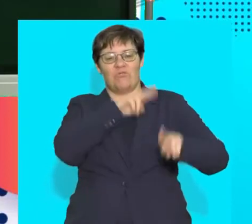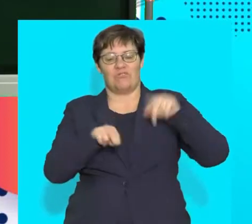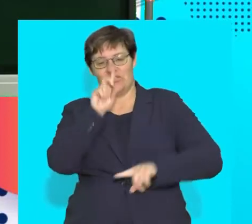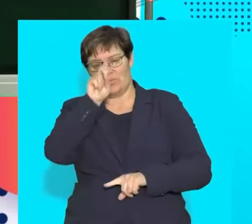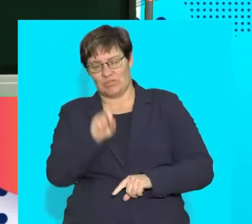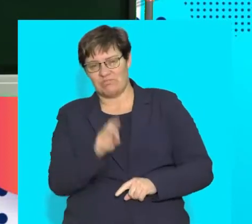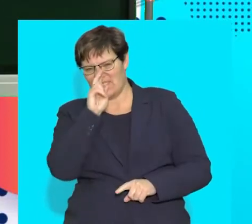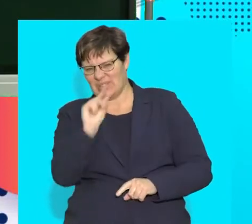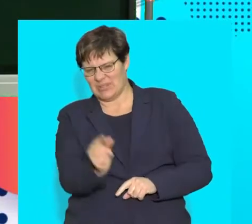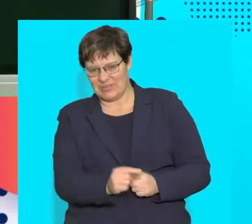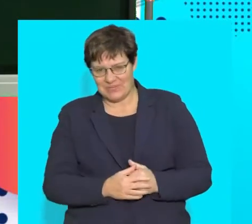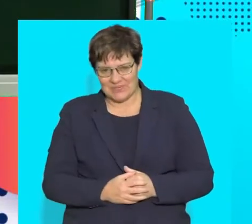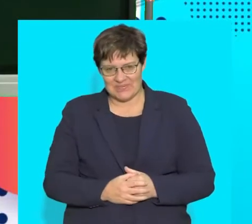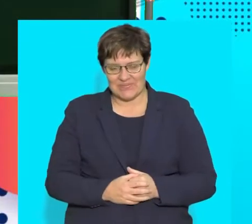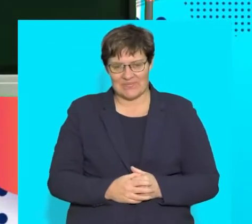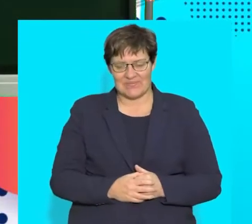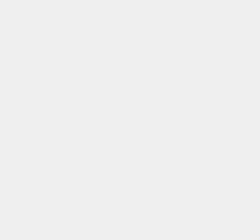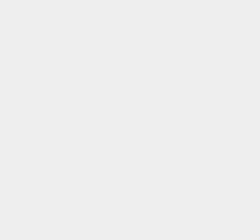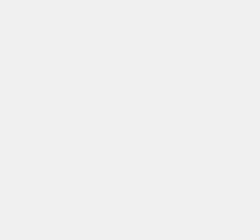revision questions. See you in a little bit.